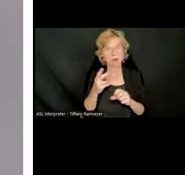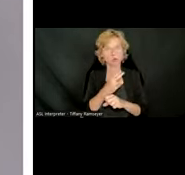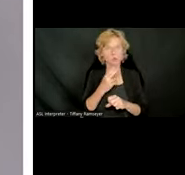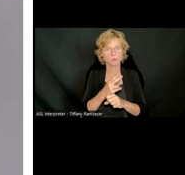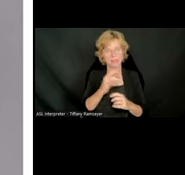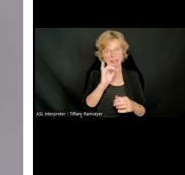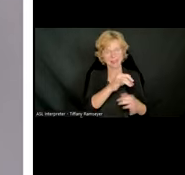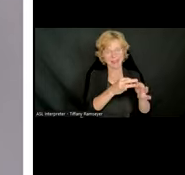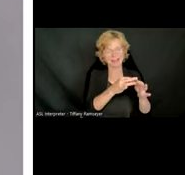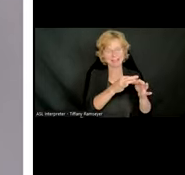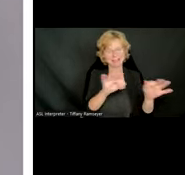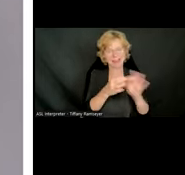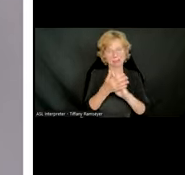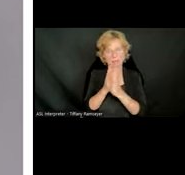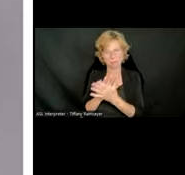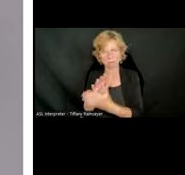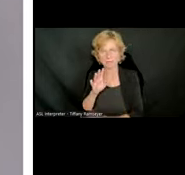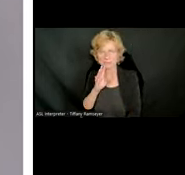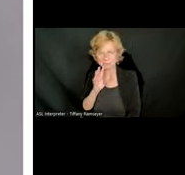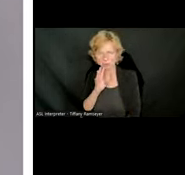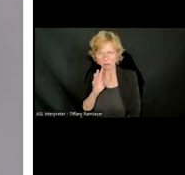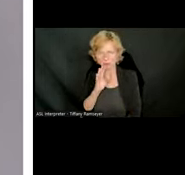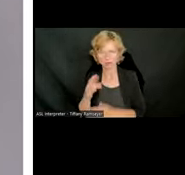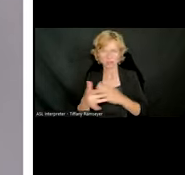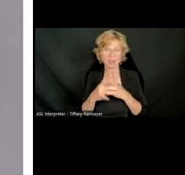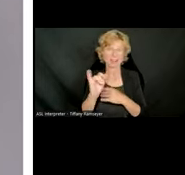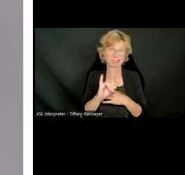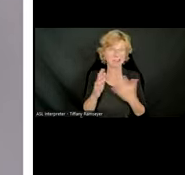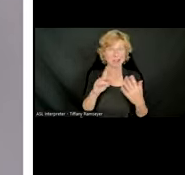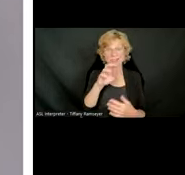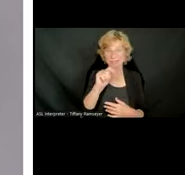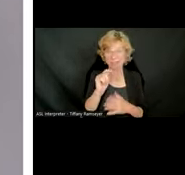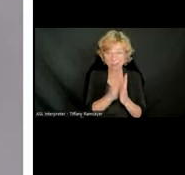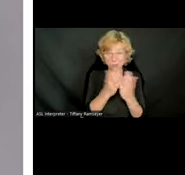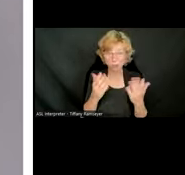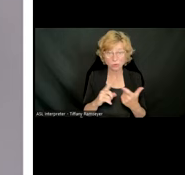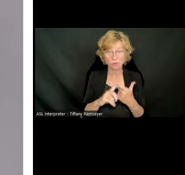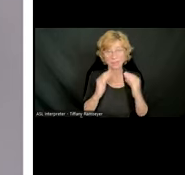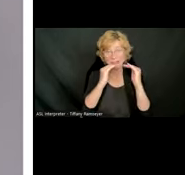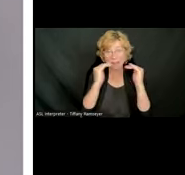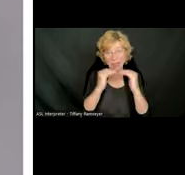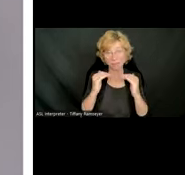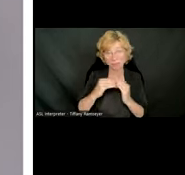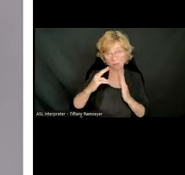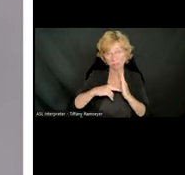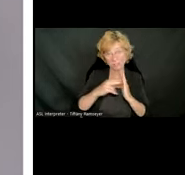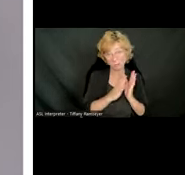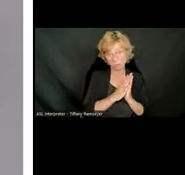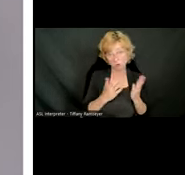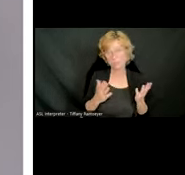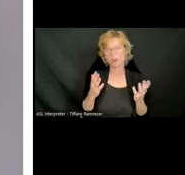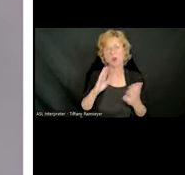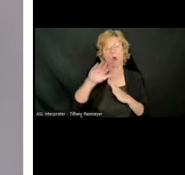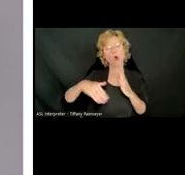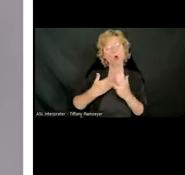technology. These books include books like textbooks, leveled readers, and all the books that students really need for